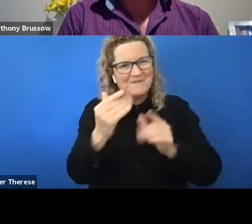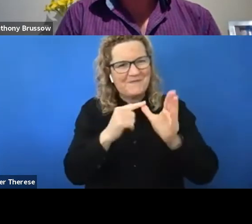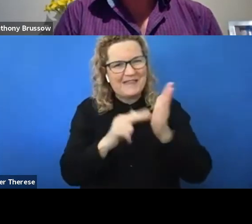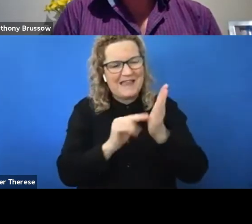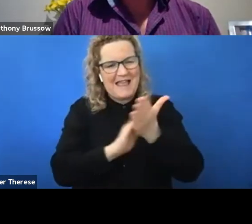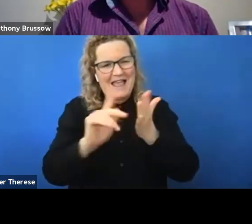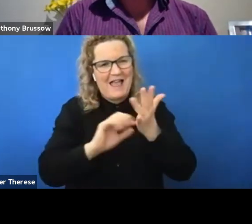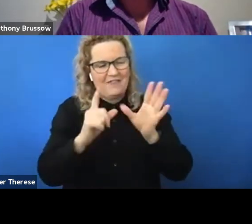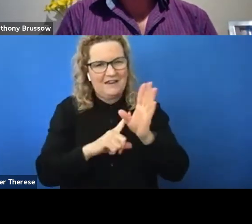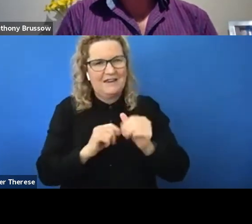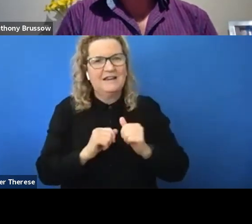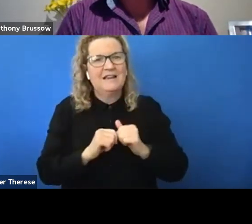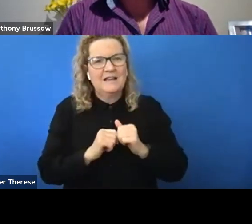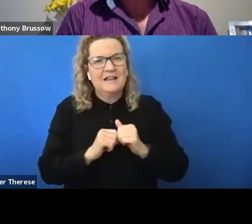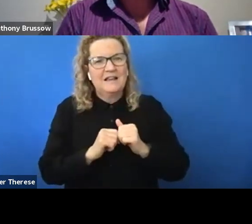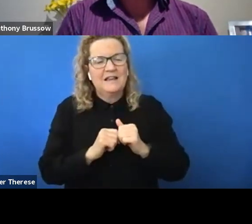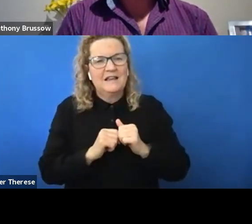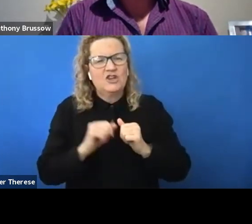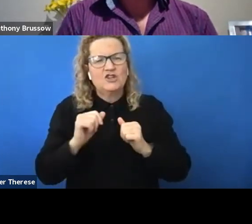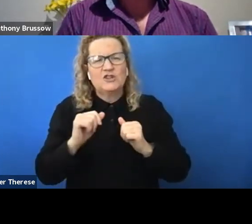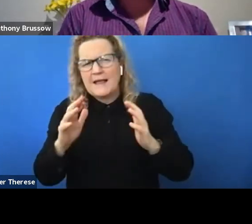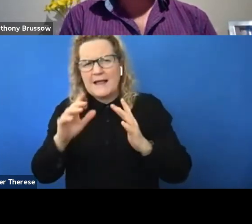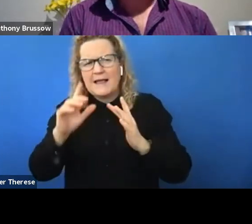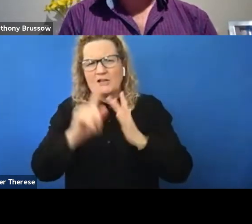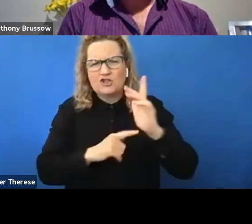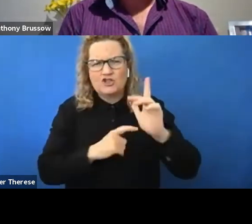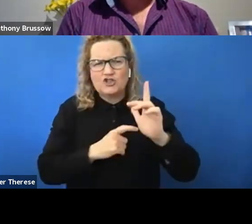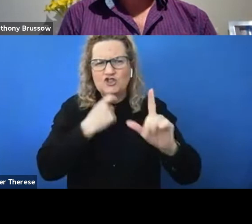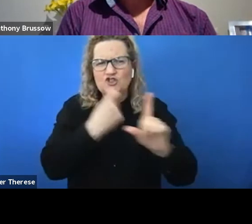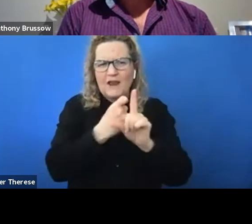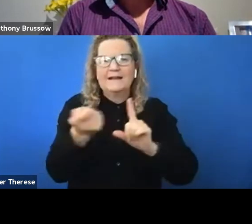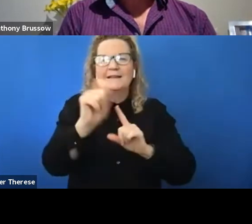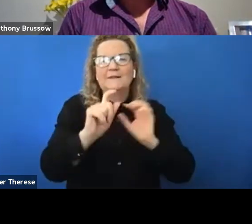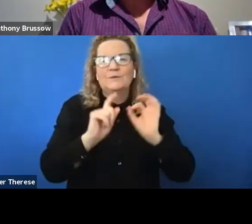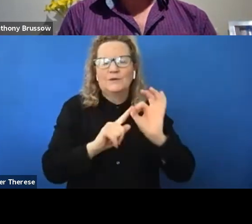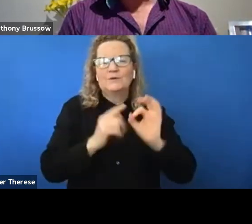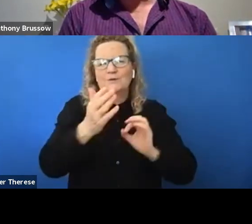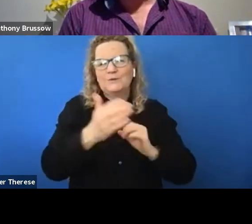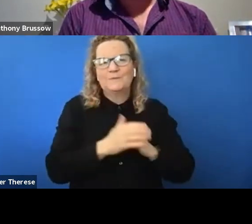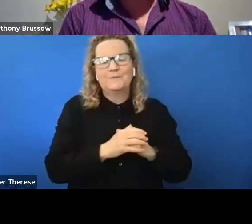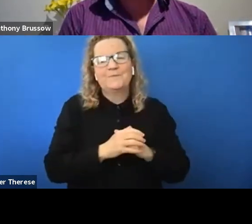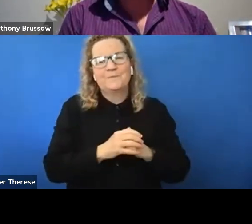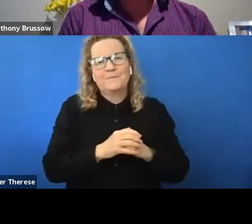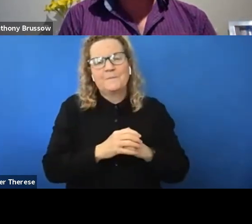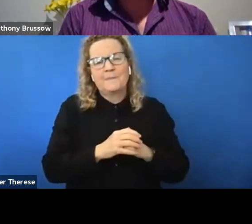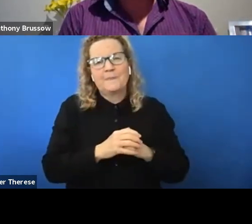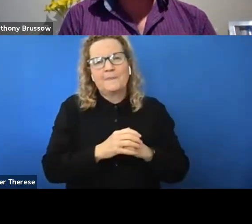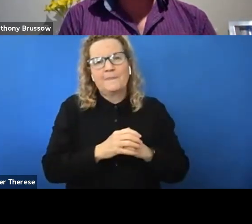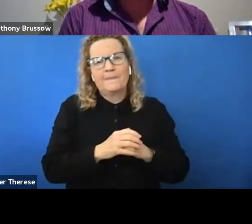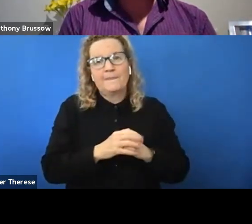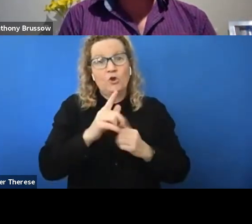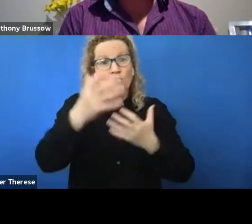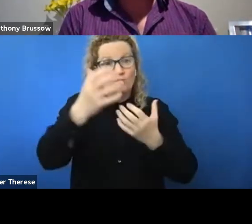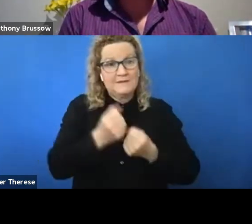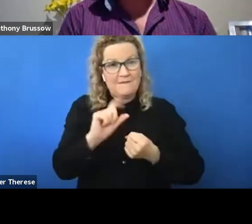you with the next question, Jack. What support did you